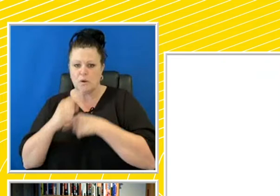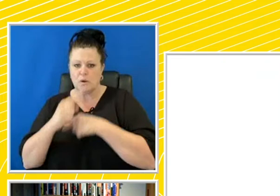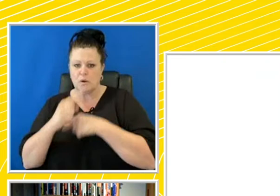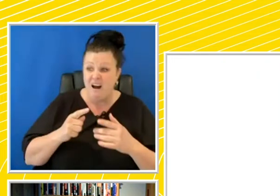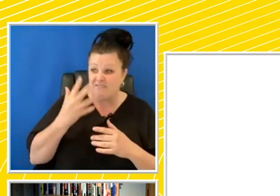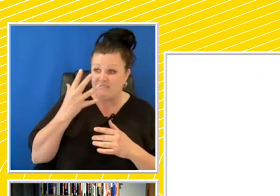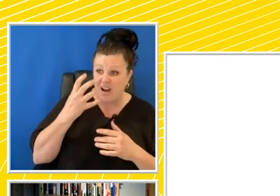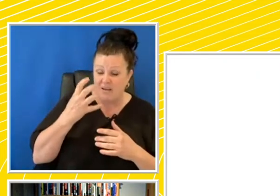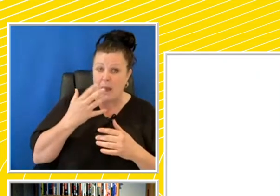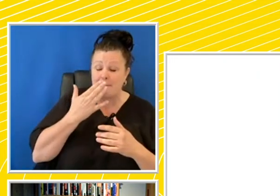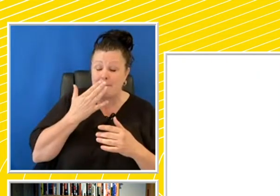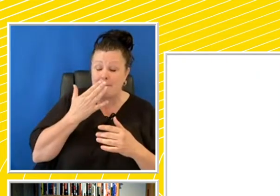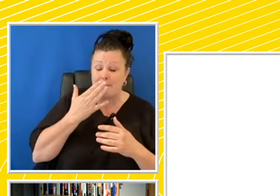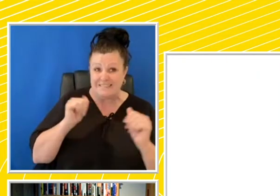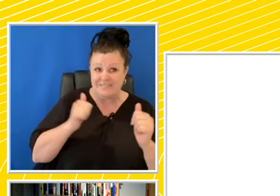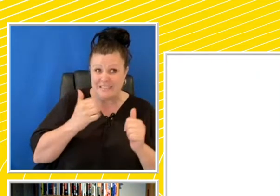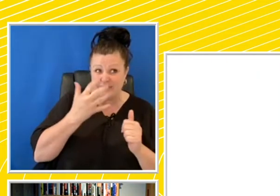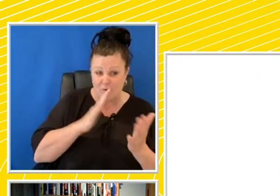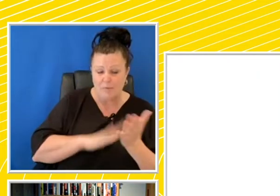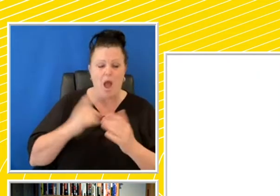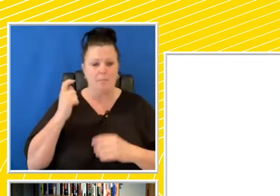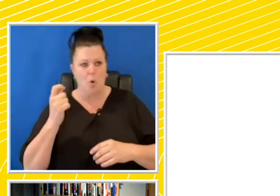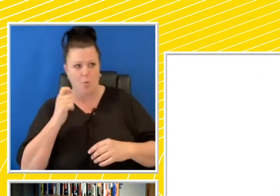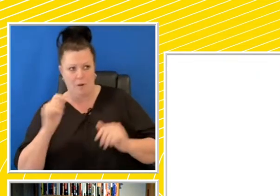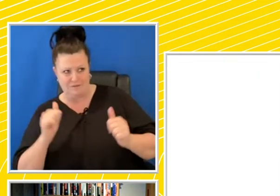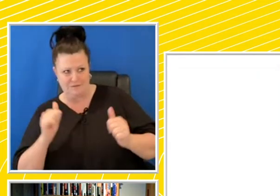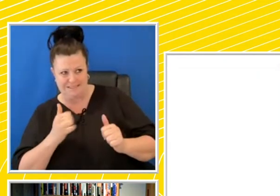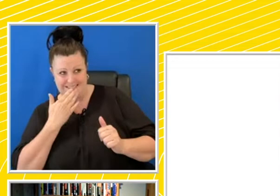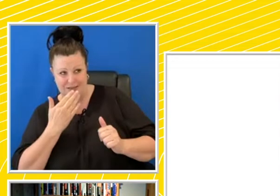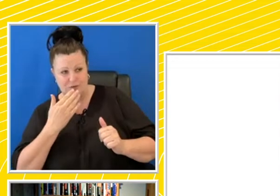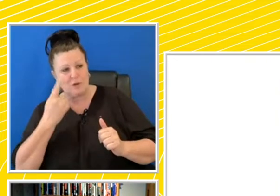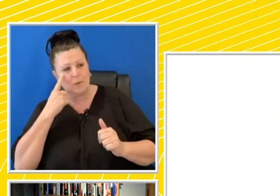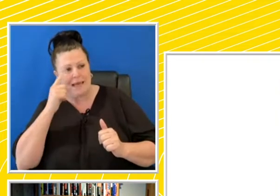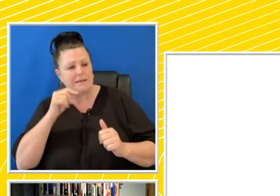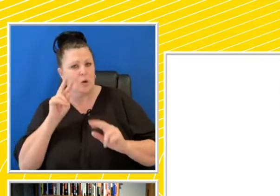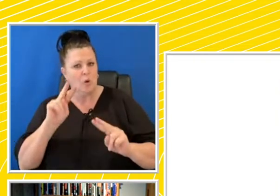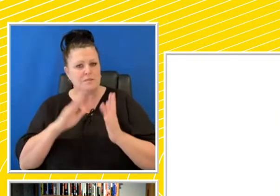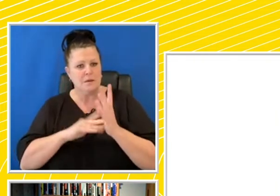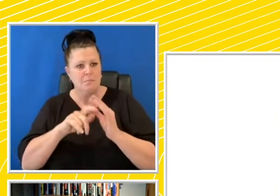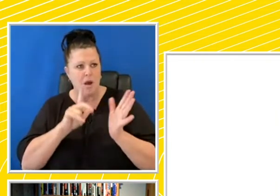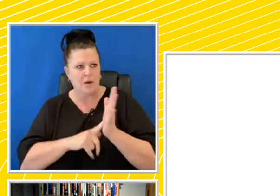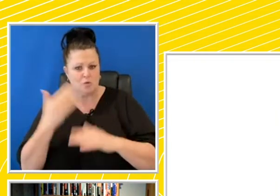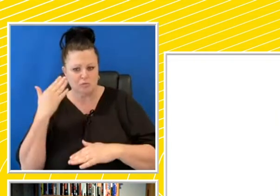Michael's presentation. Is that possible? Yes, that's fine.